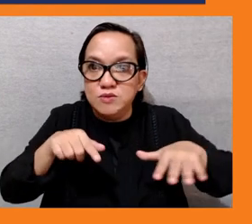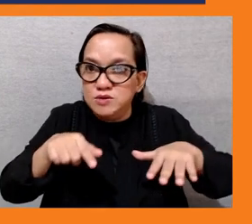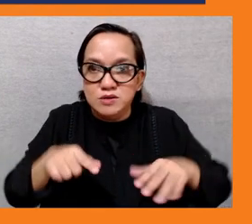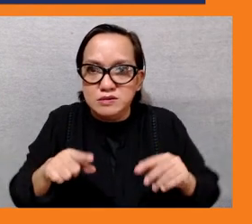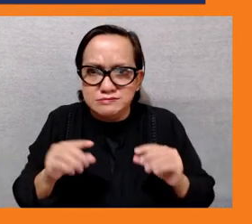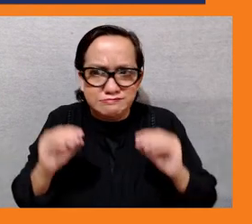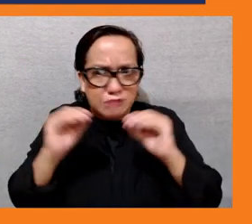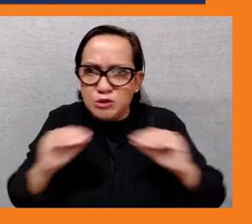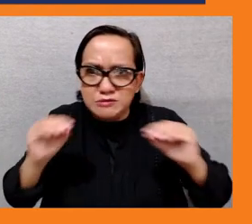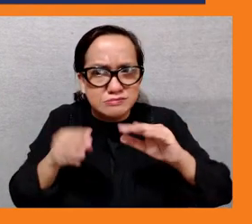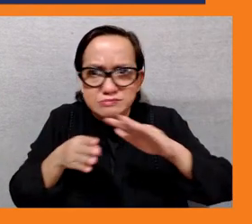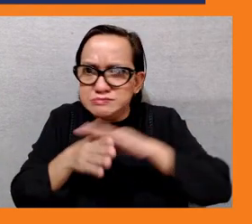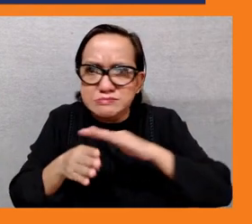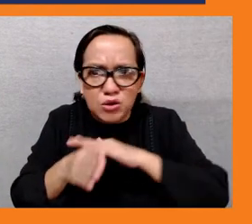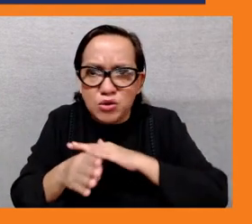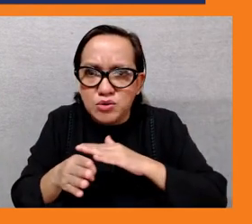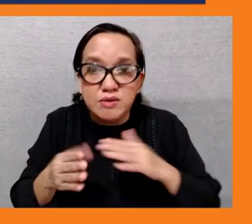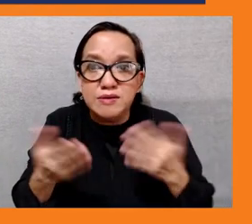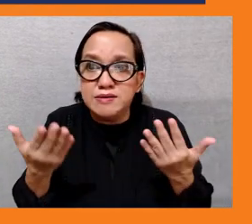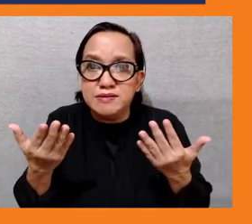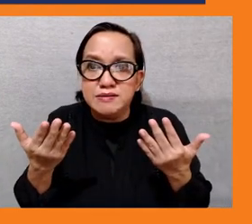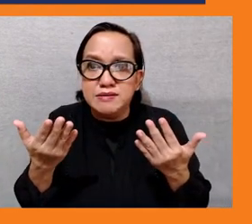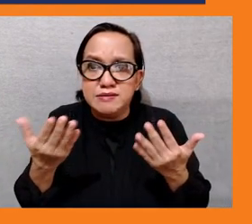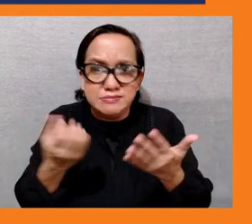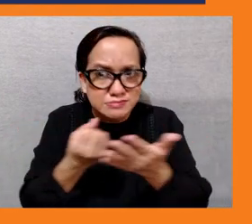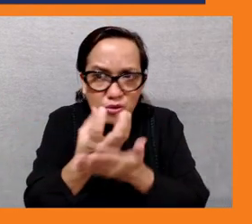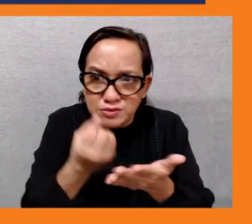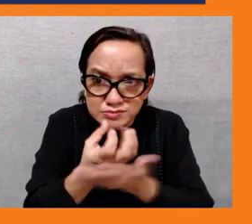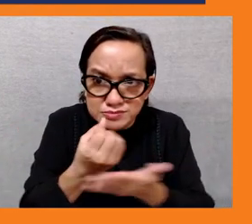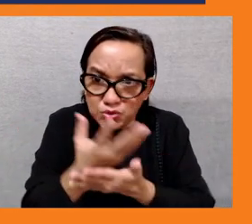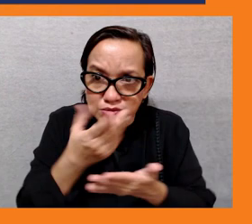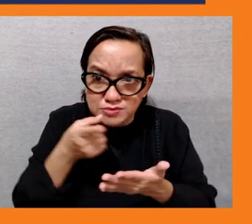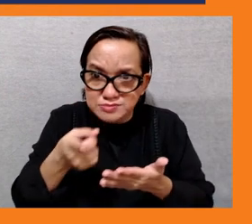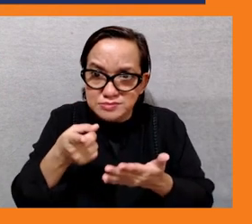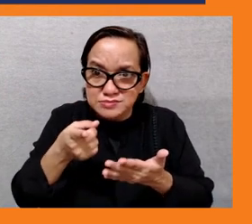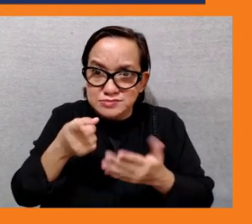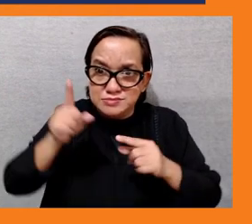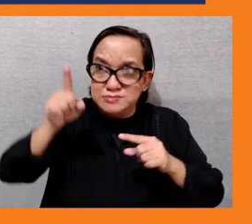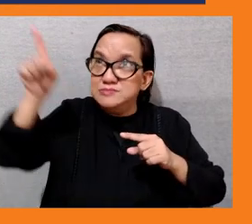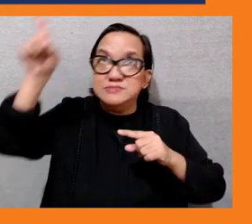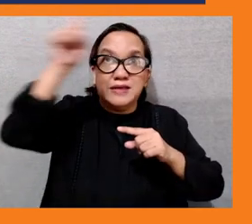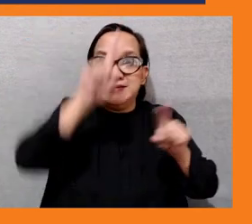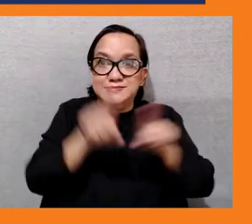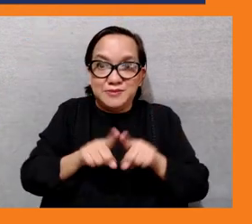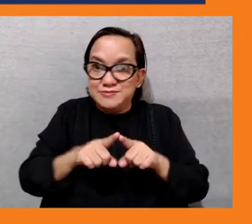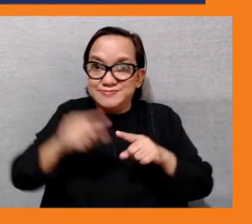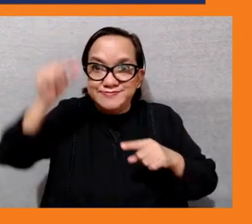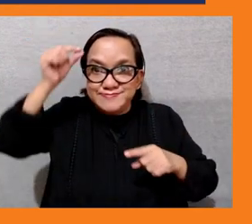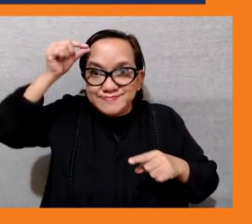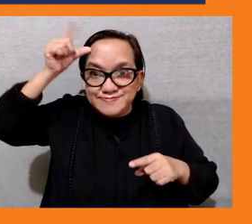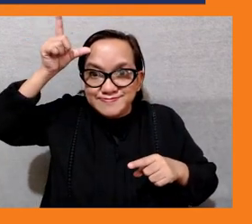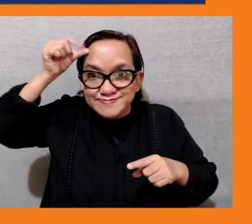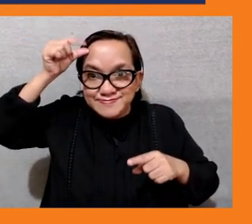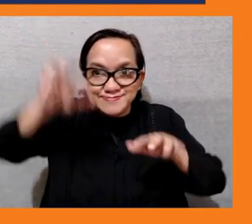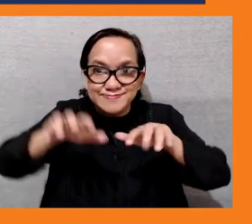internet is really expensive um and one way uh we actually work with the uh civil society organizations because they